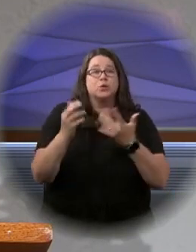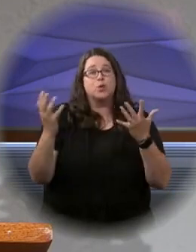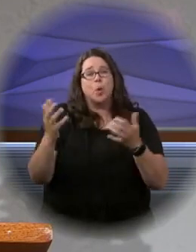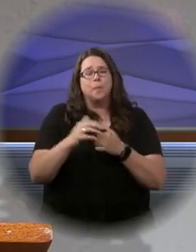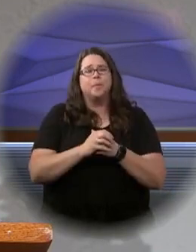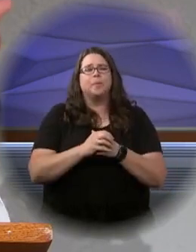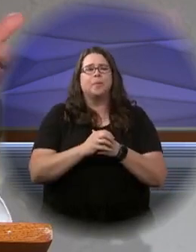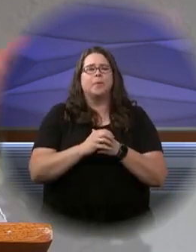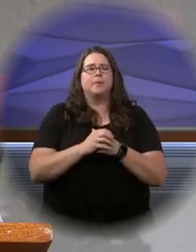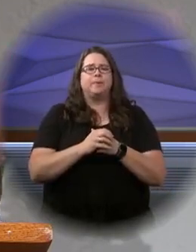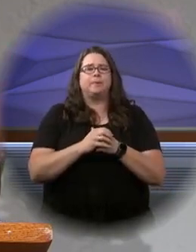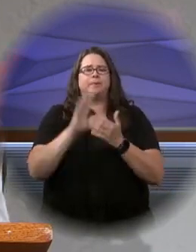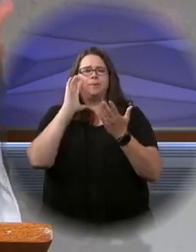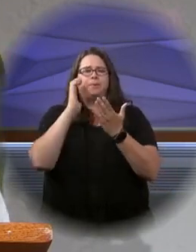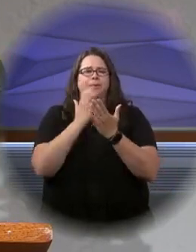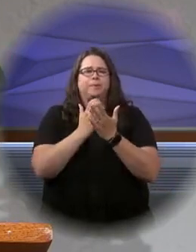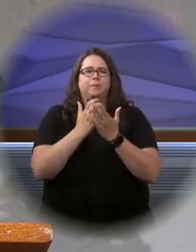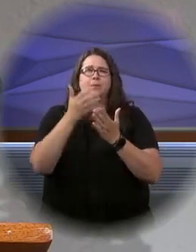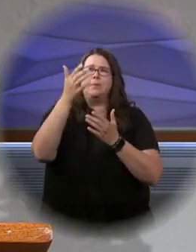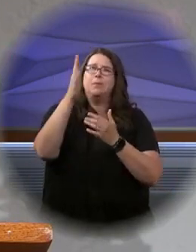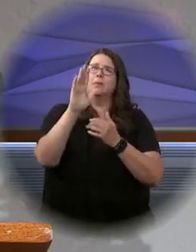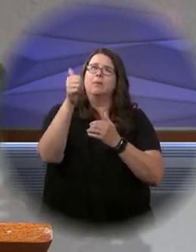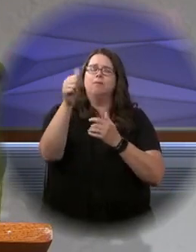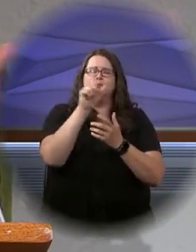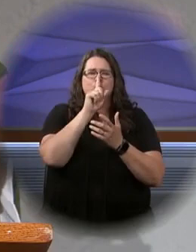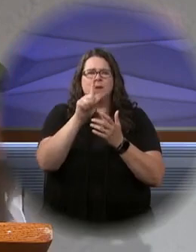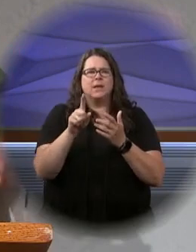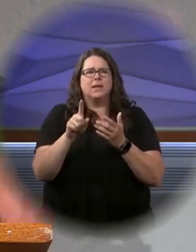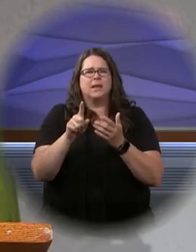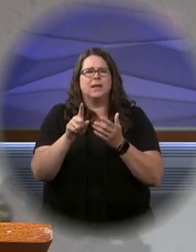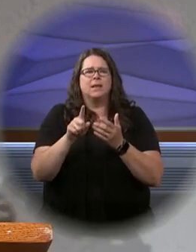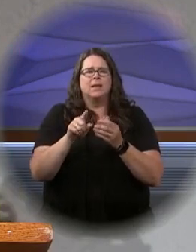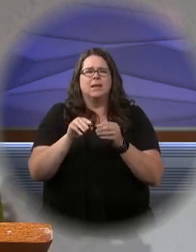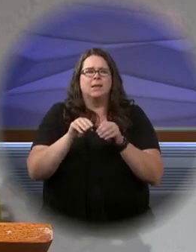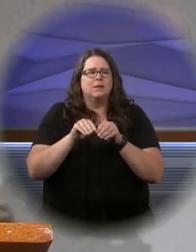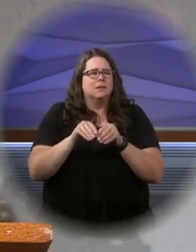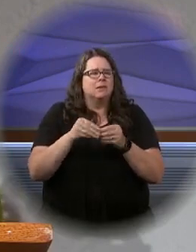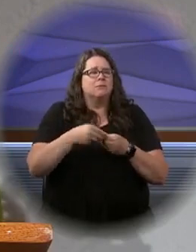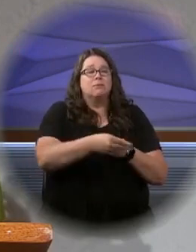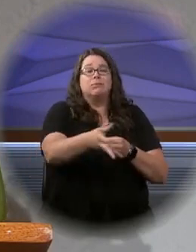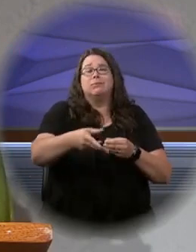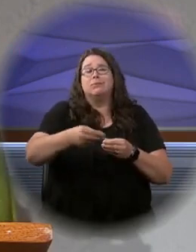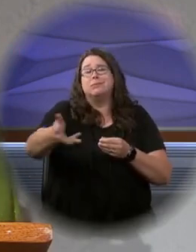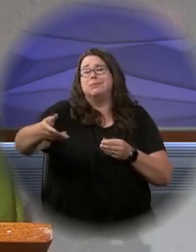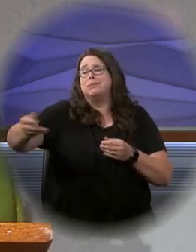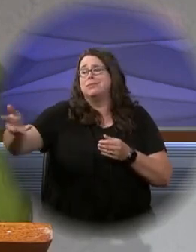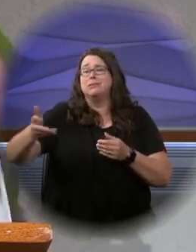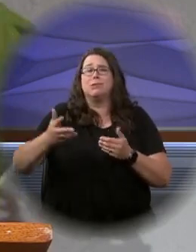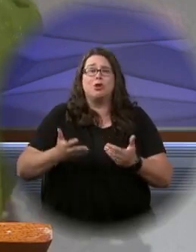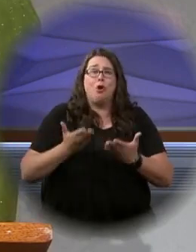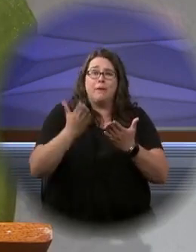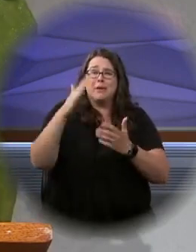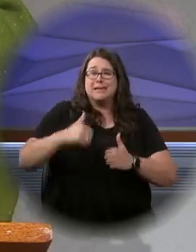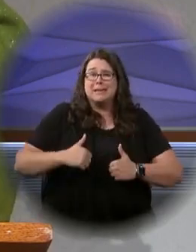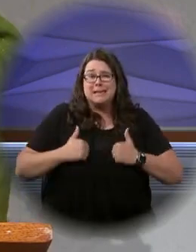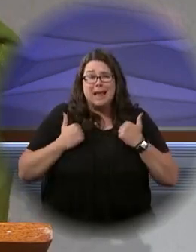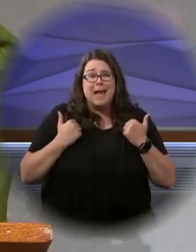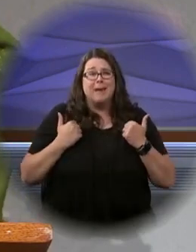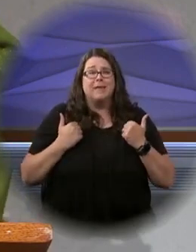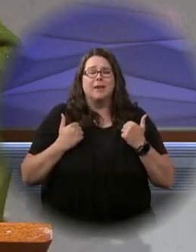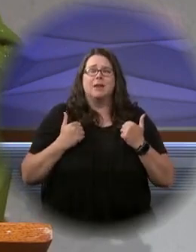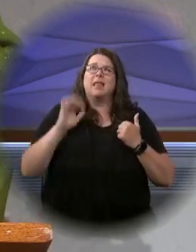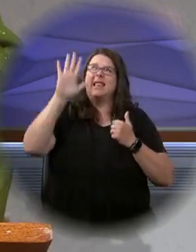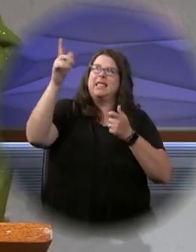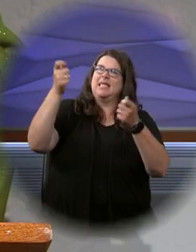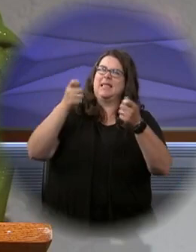so there's this great image of God who really spreads and offers his word, his very life, the image of the